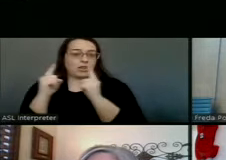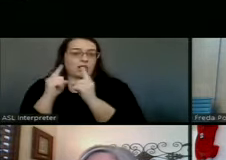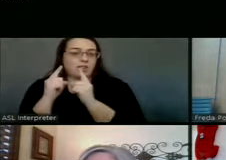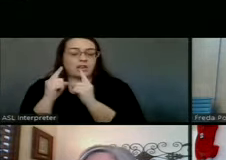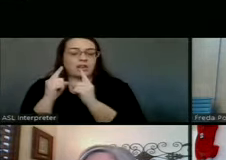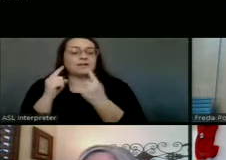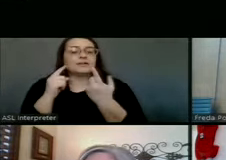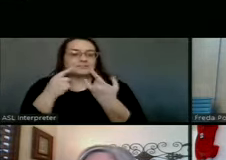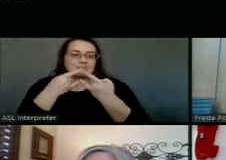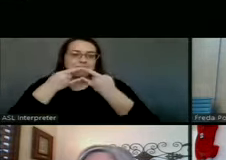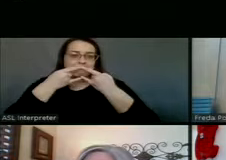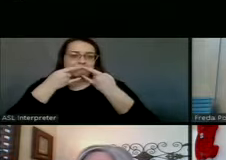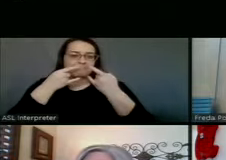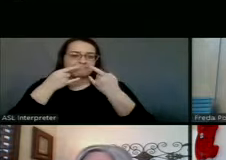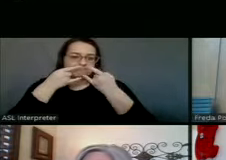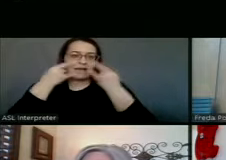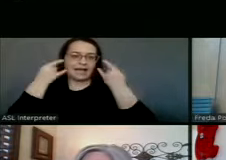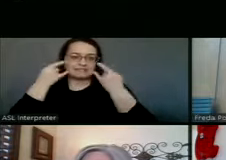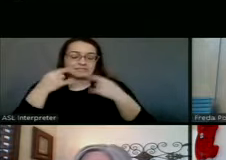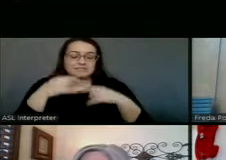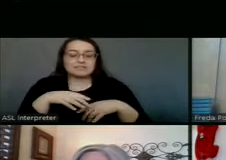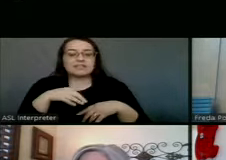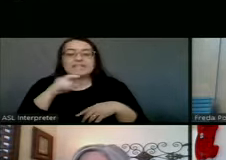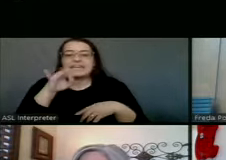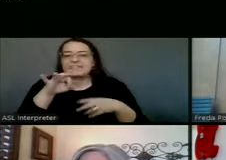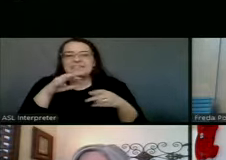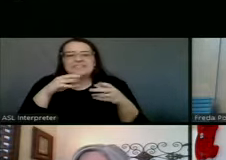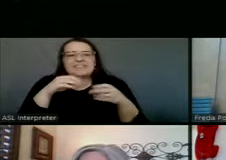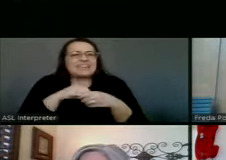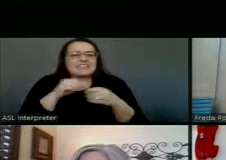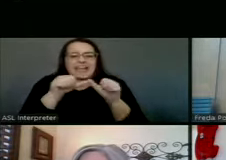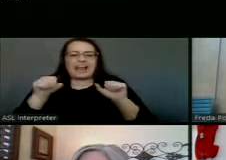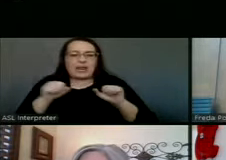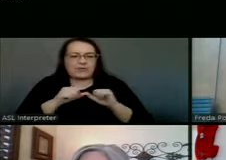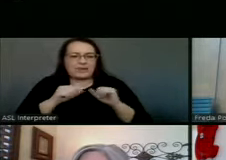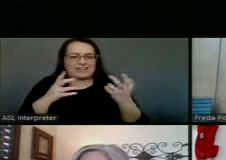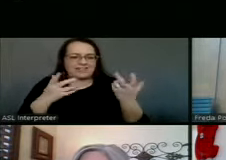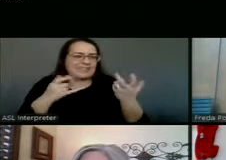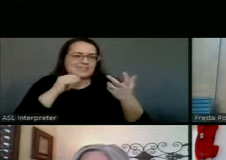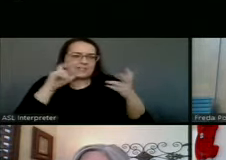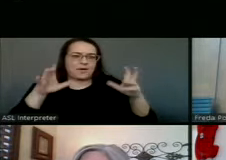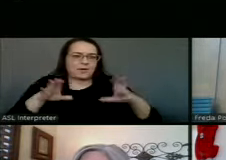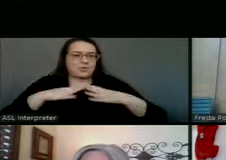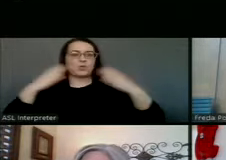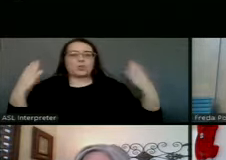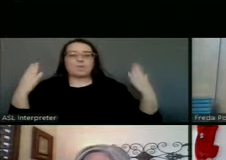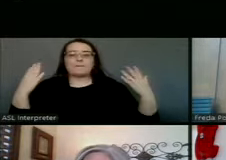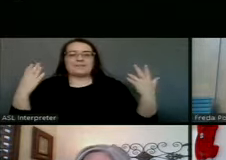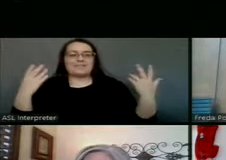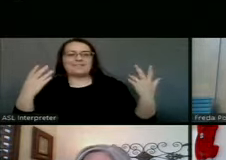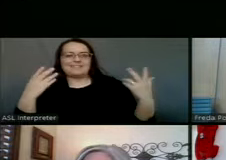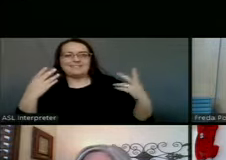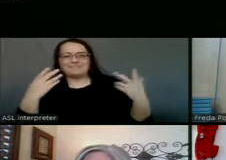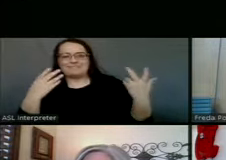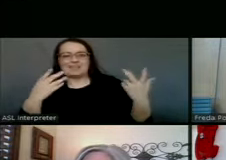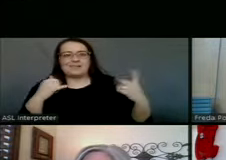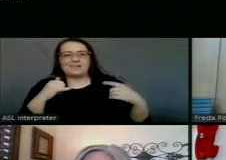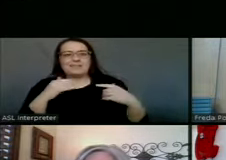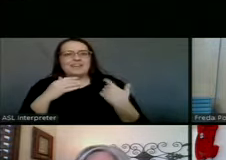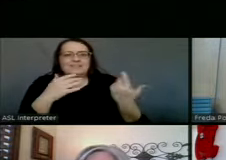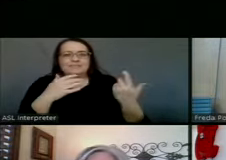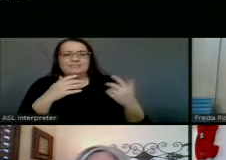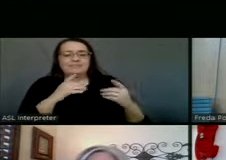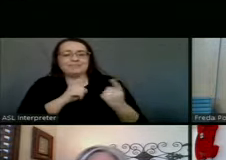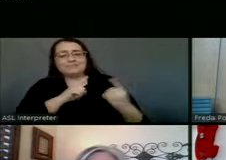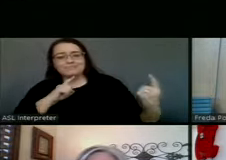else, and even if, you know, if you're within a closed space and you're still, you know, that distance is